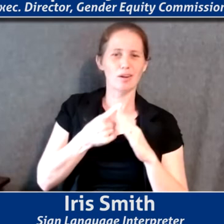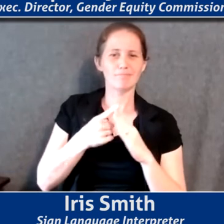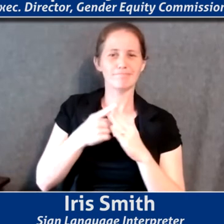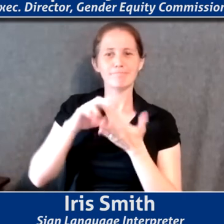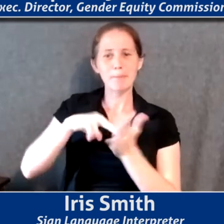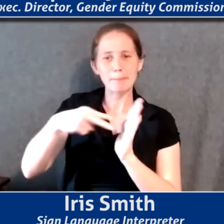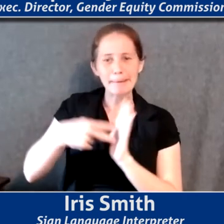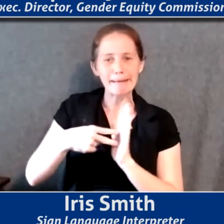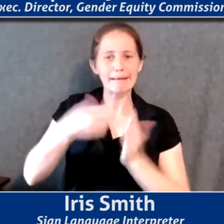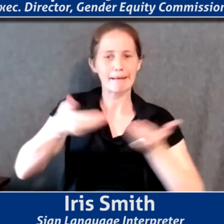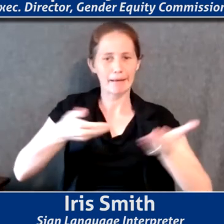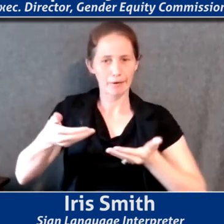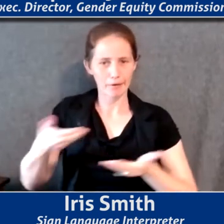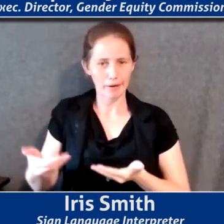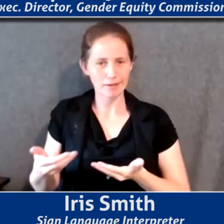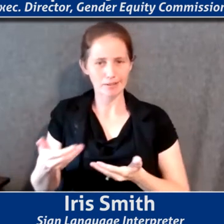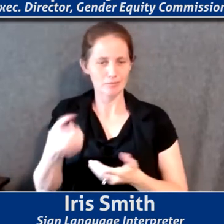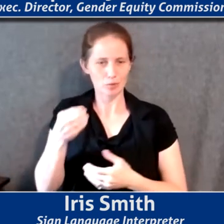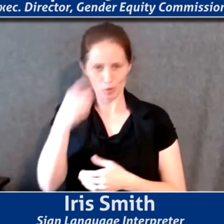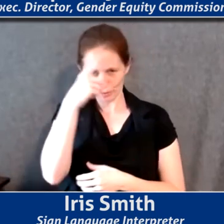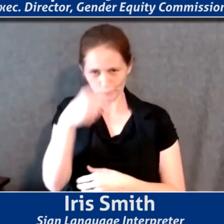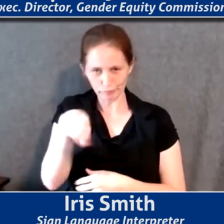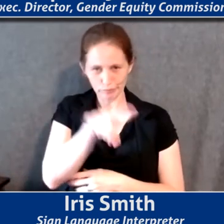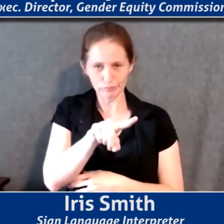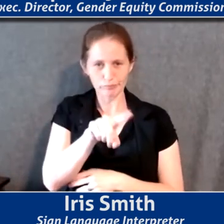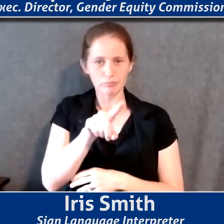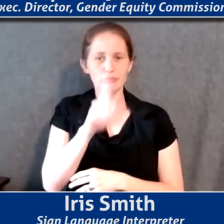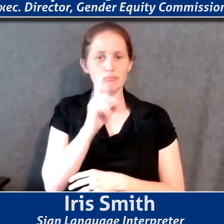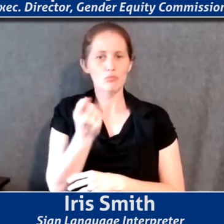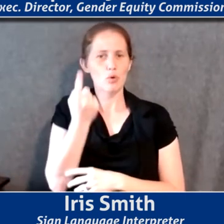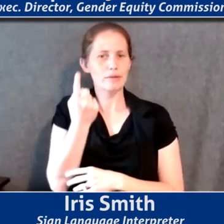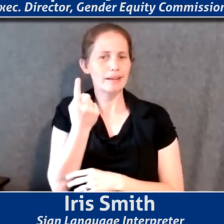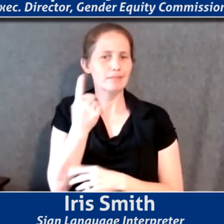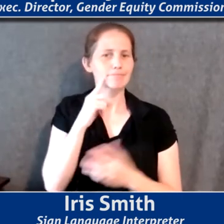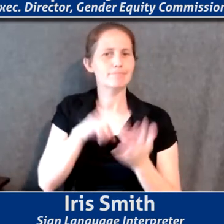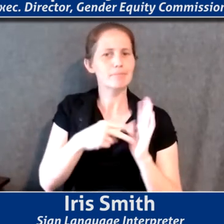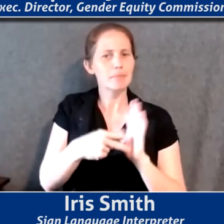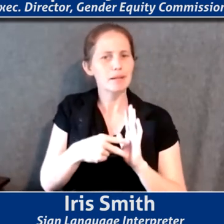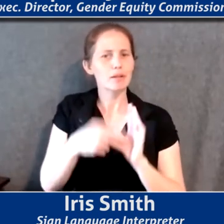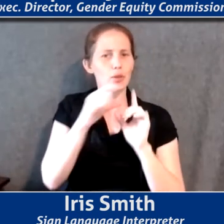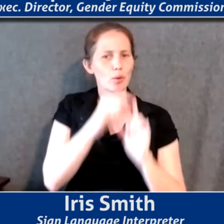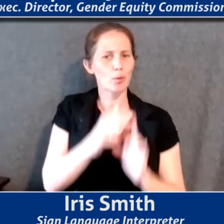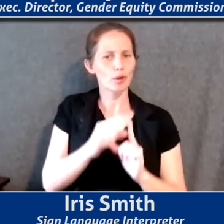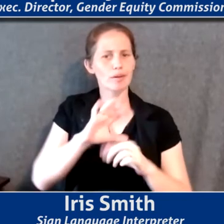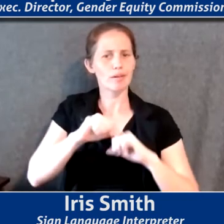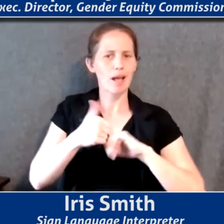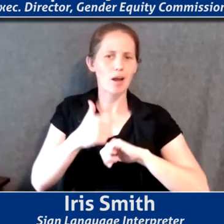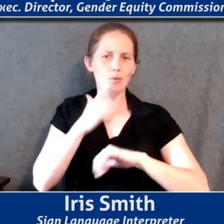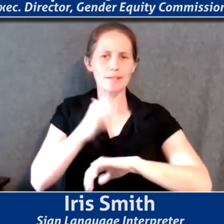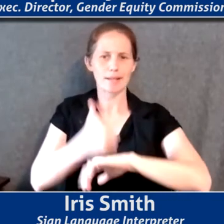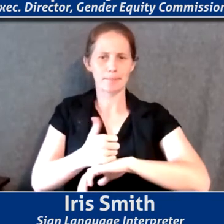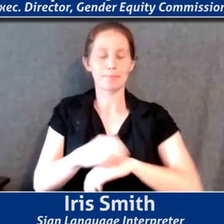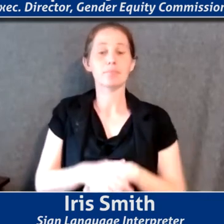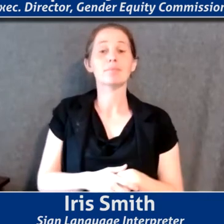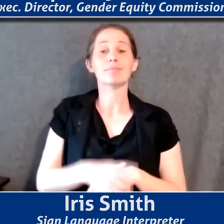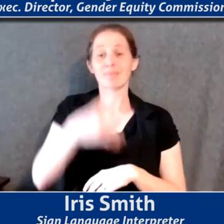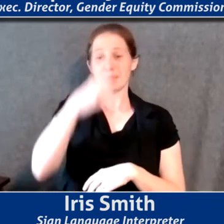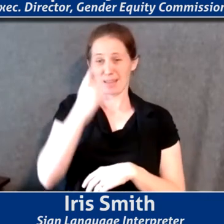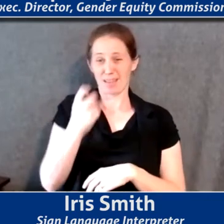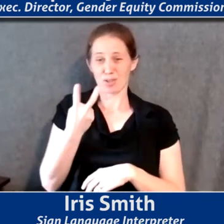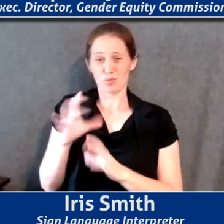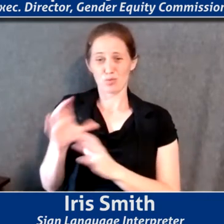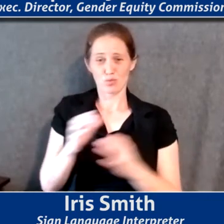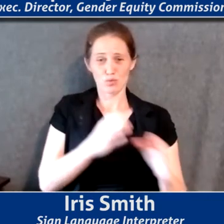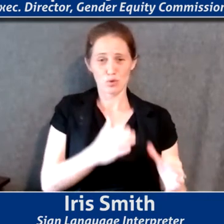introductions just so folks have a sense of what it is that we're going to talk about, what landscape we're going to cover, but because of these two groups, I think it